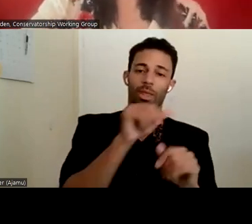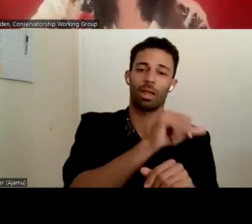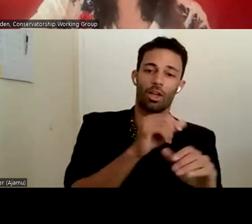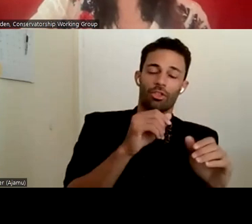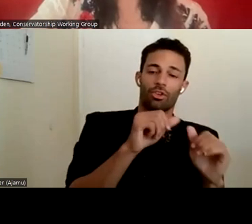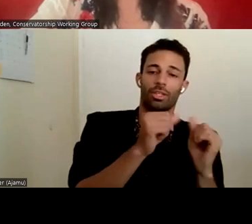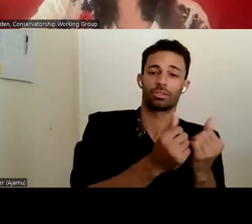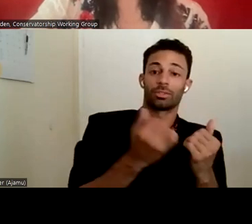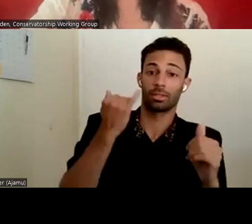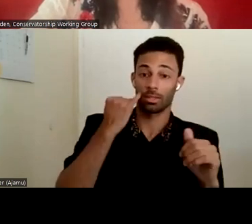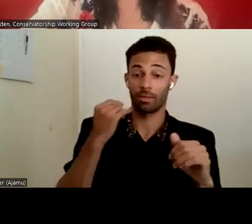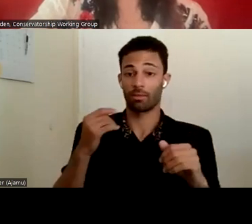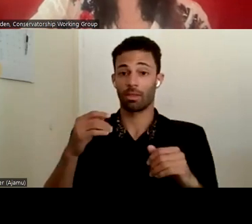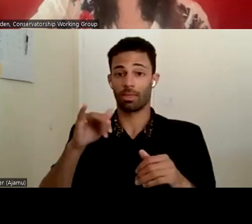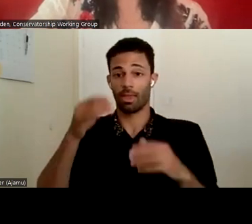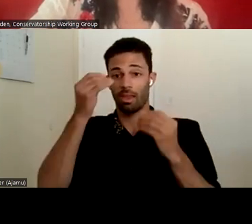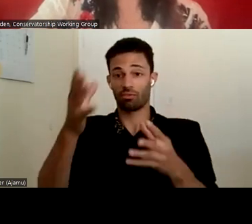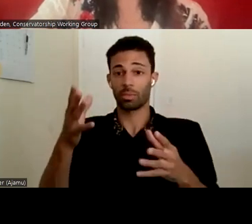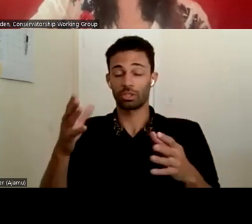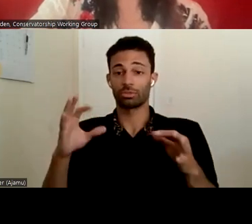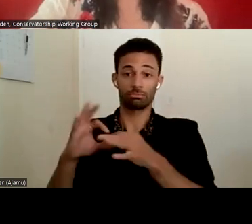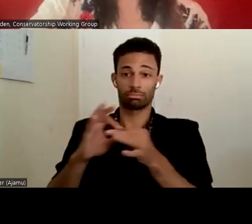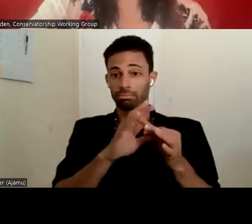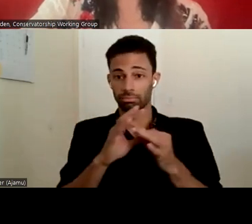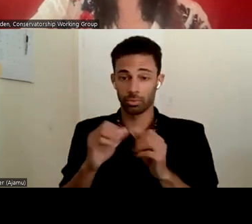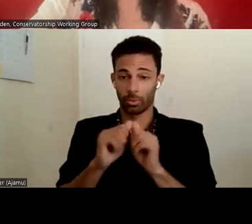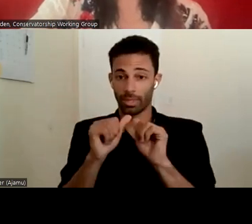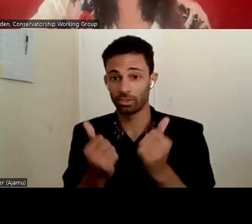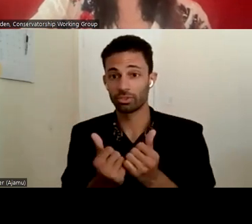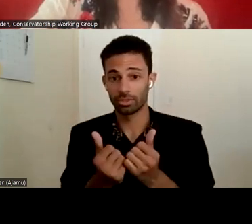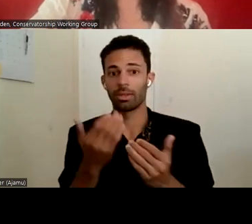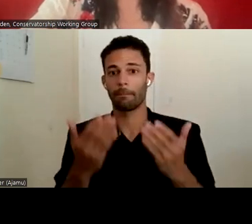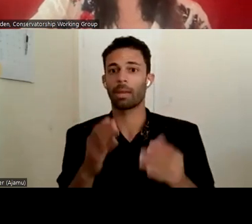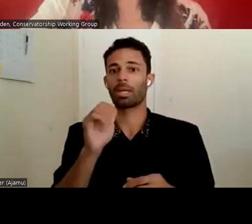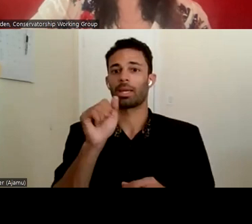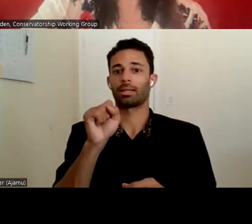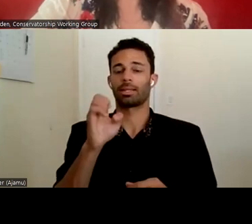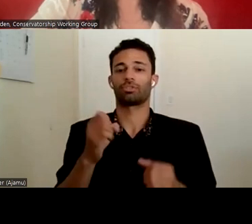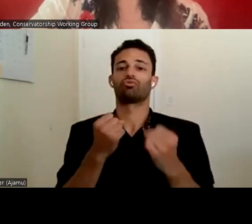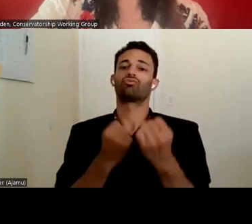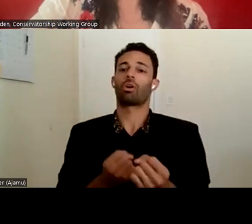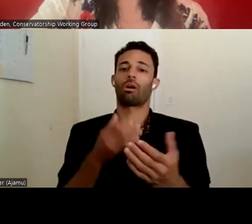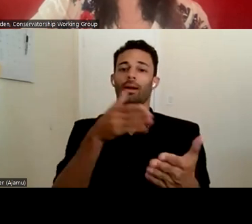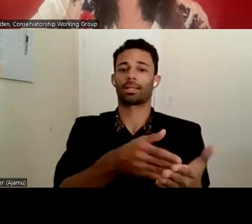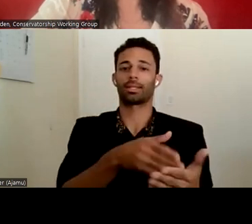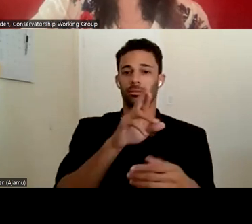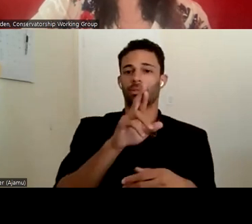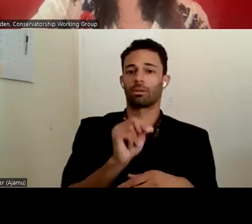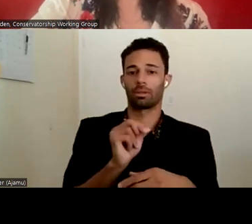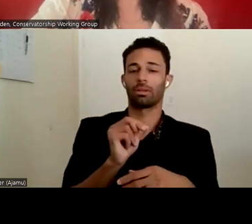talk to each other and put it all together, there might be a very strong case against her if she has indeed be abuser.